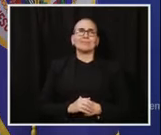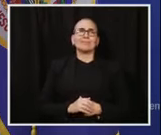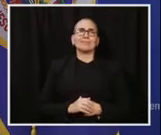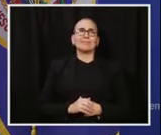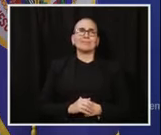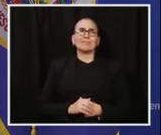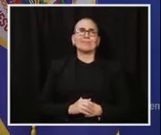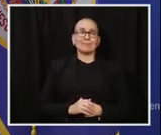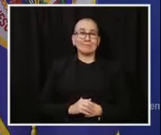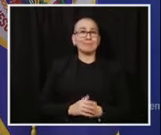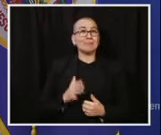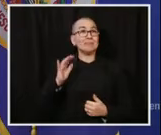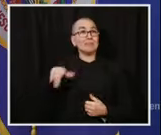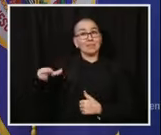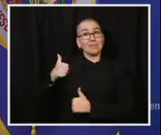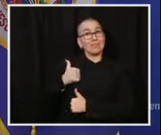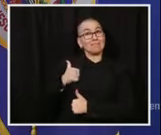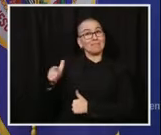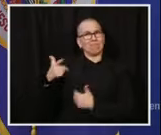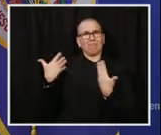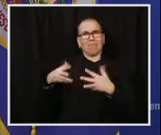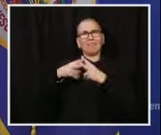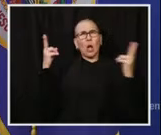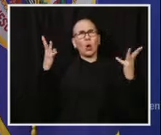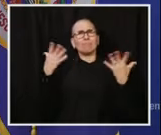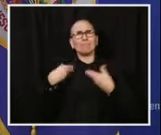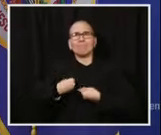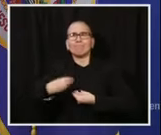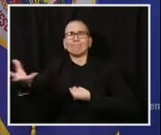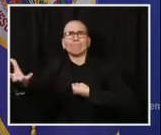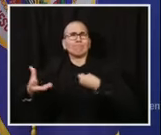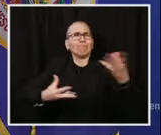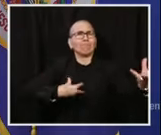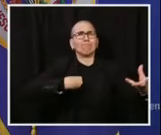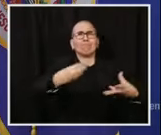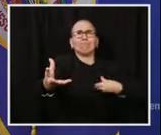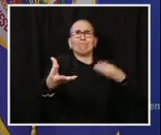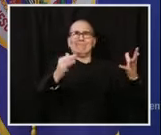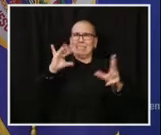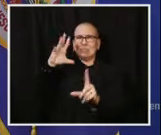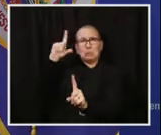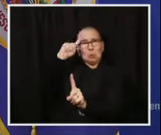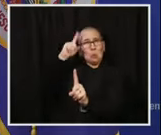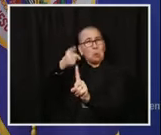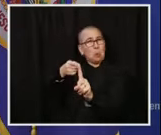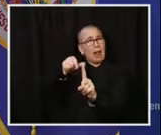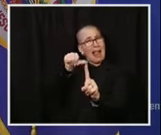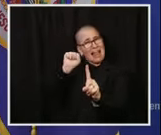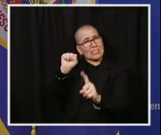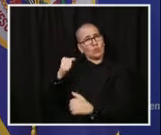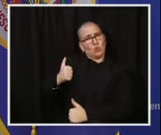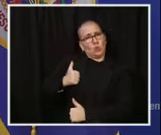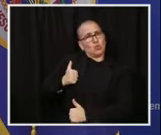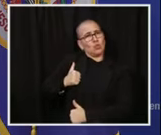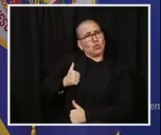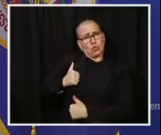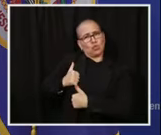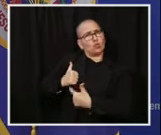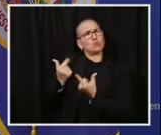These National Guardsmen left their families, their jobs, and schools because they were ordered to fill critical roles along